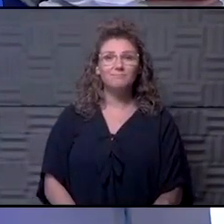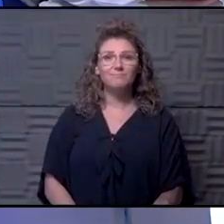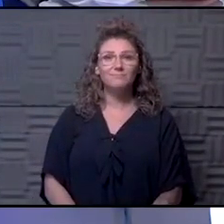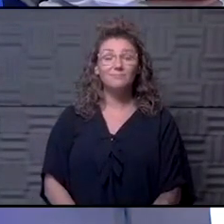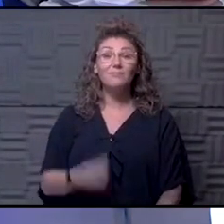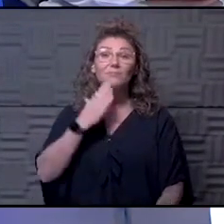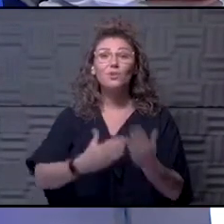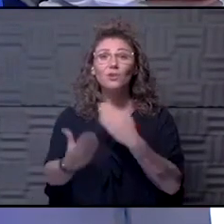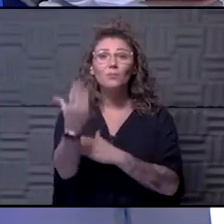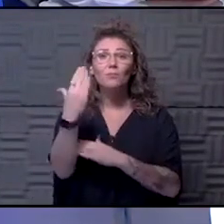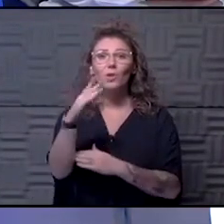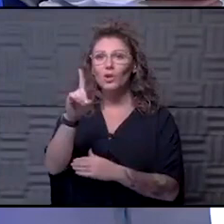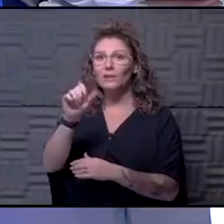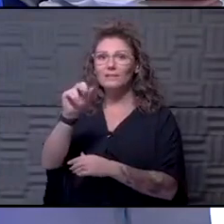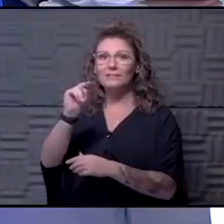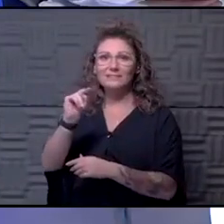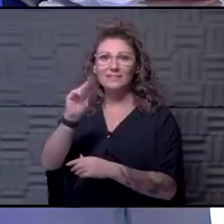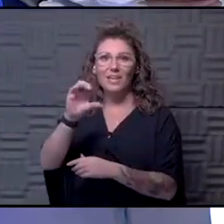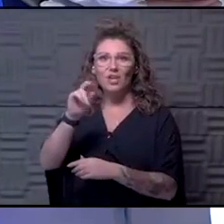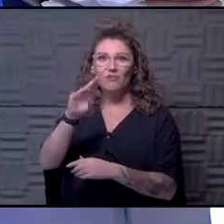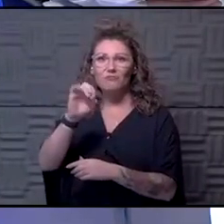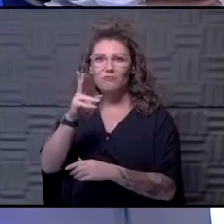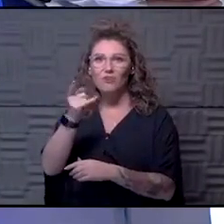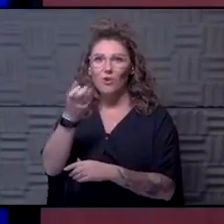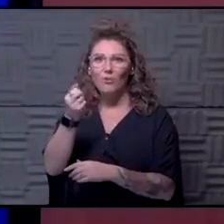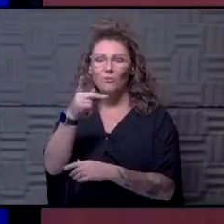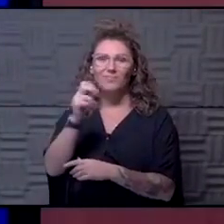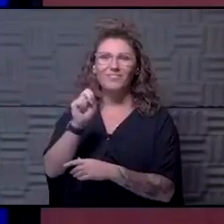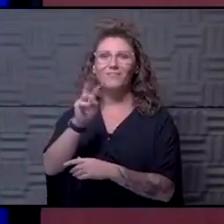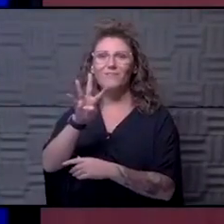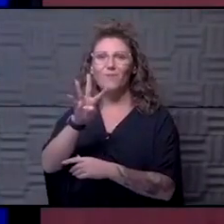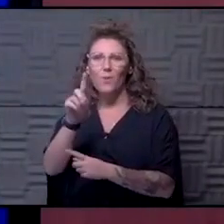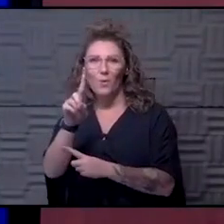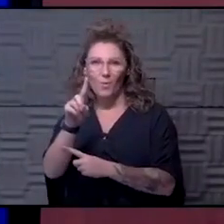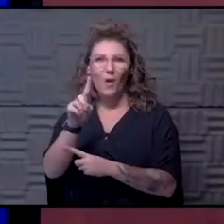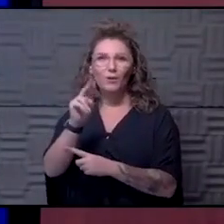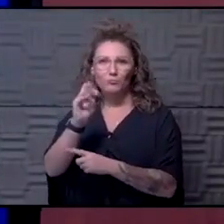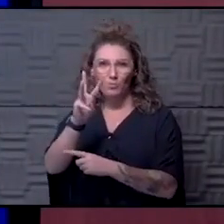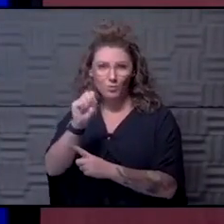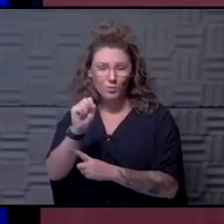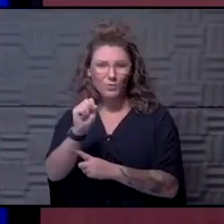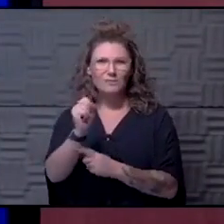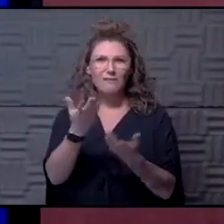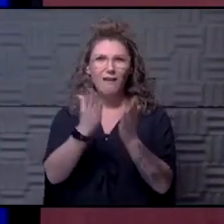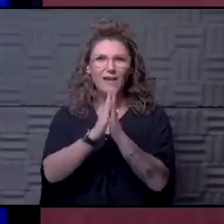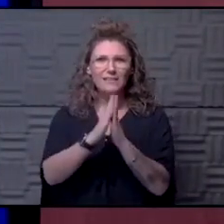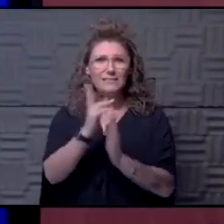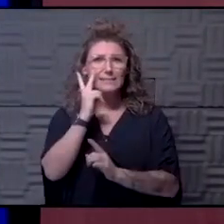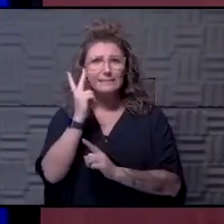Good morning. It's Dan Cohen from 41 Action News. I wanted to ask, are you seeing the variant